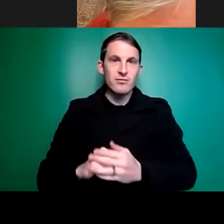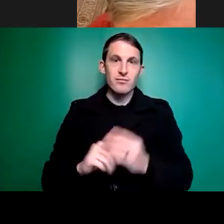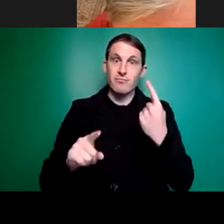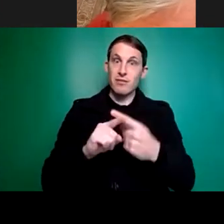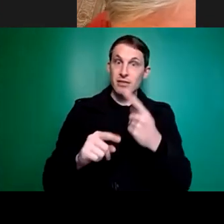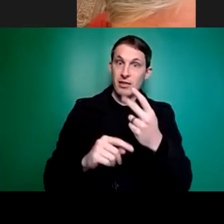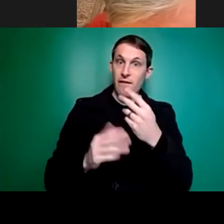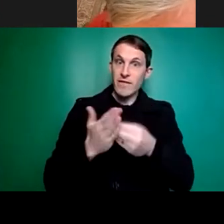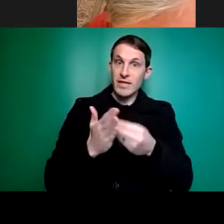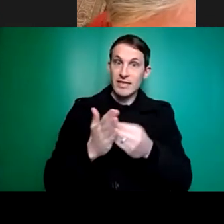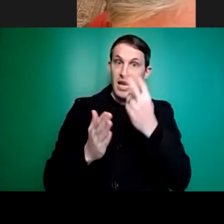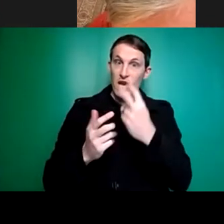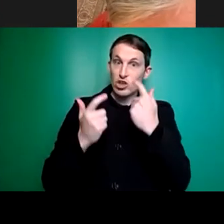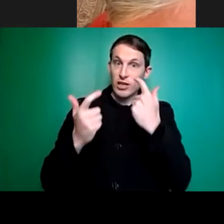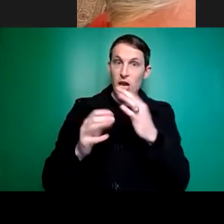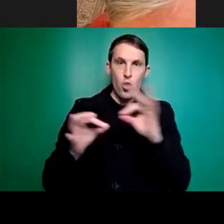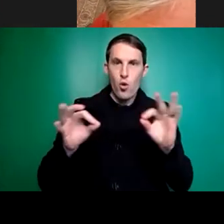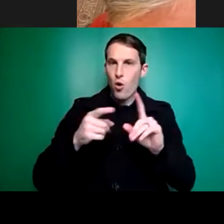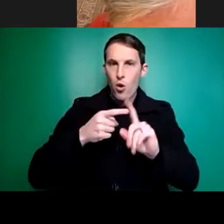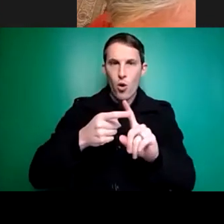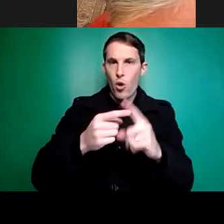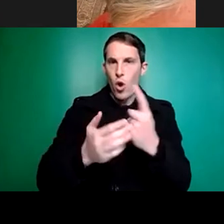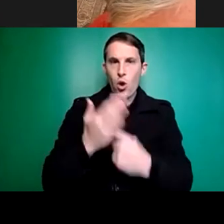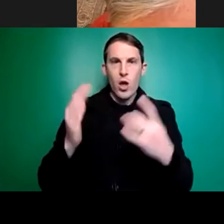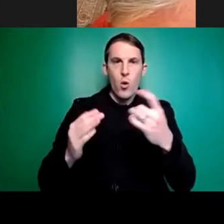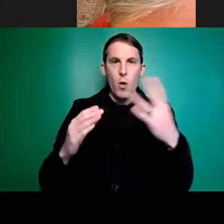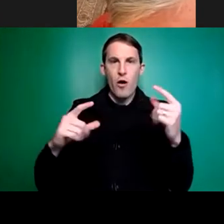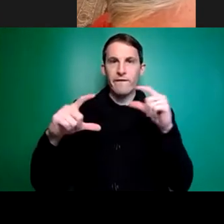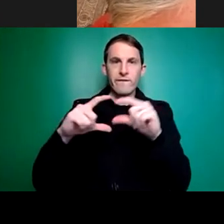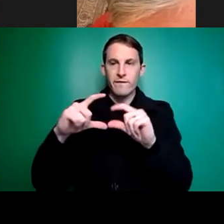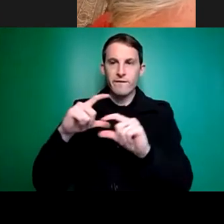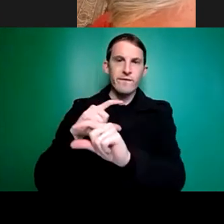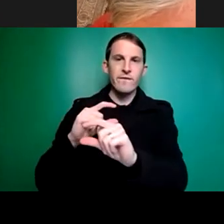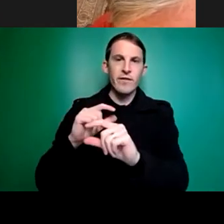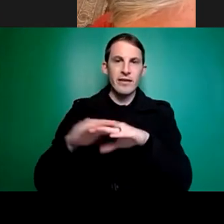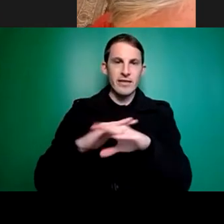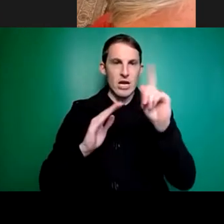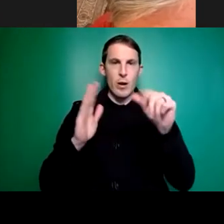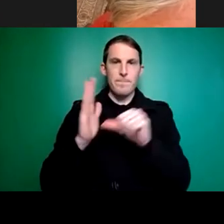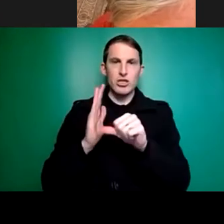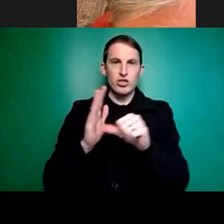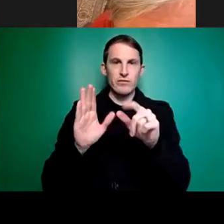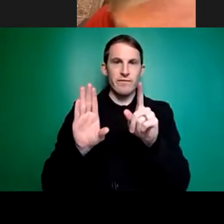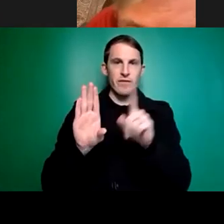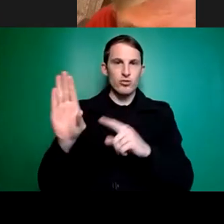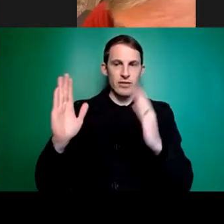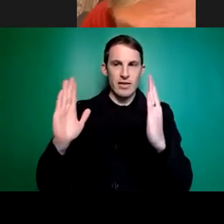funding, it's one-off funding in the current budget. So that's a potential problem because that funding is